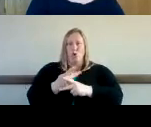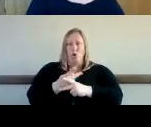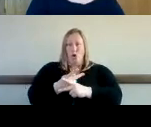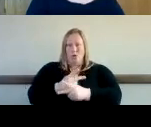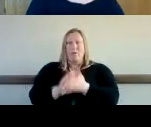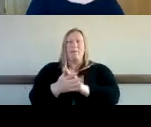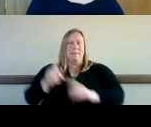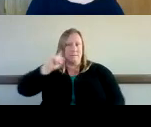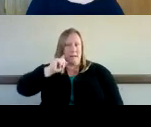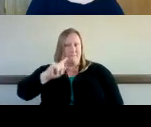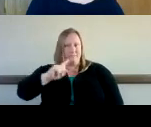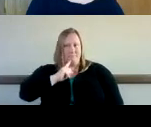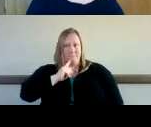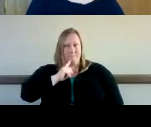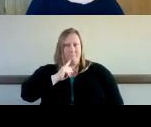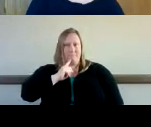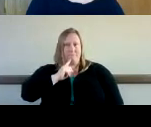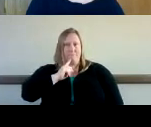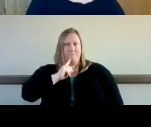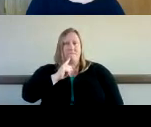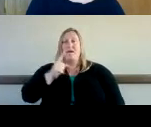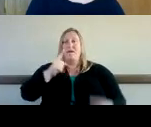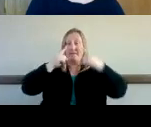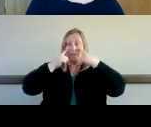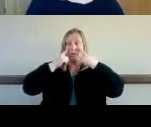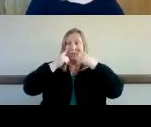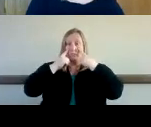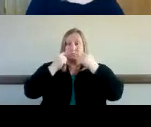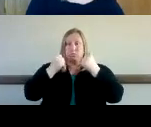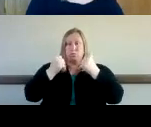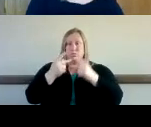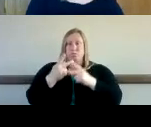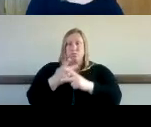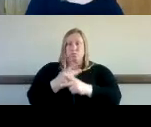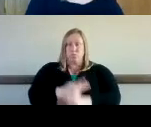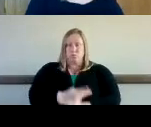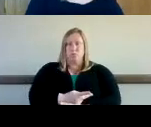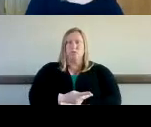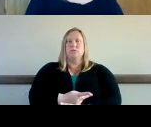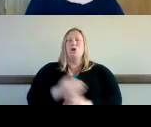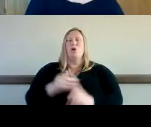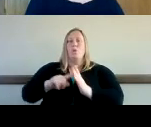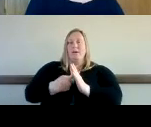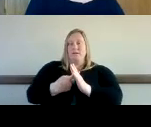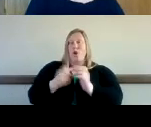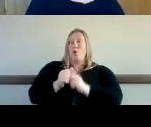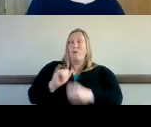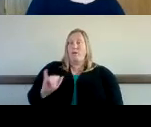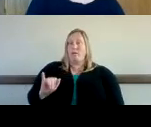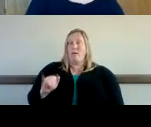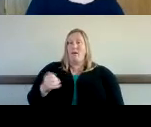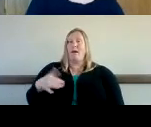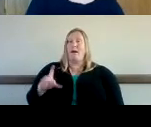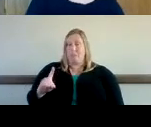um also had a progressive vision loss and we started her with an ipad which she learned